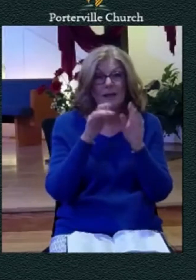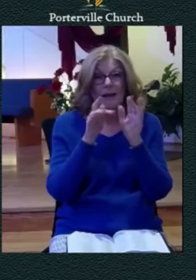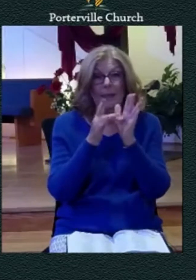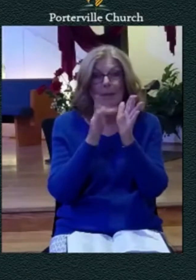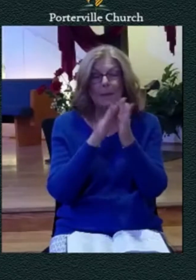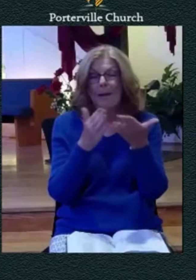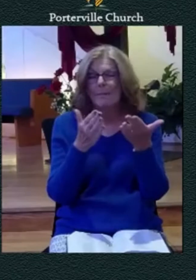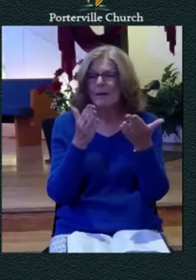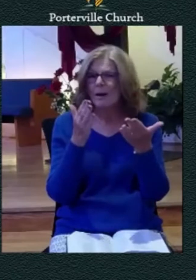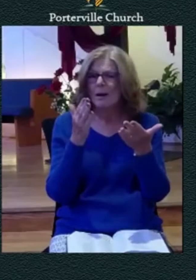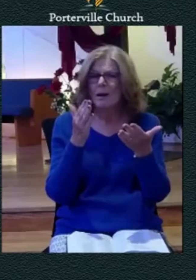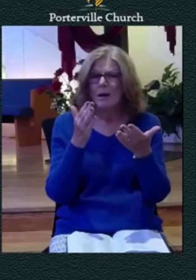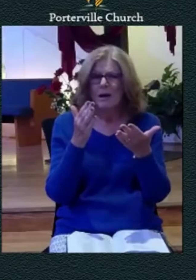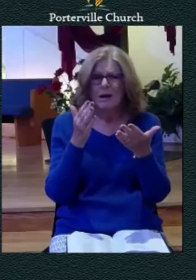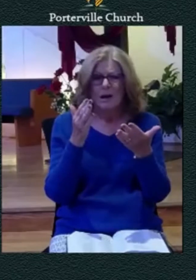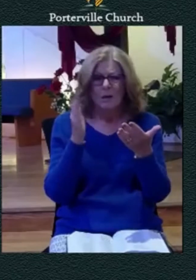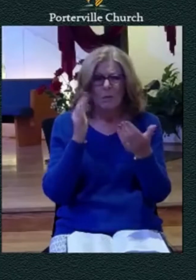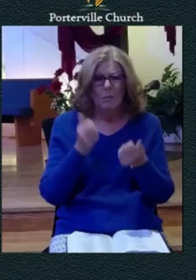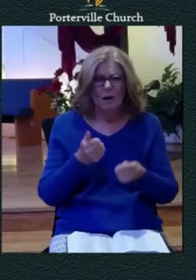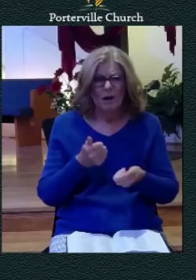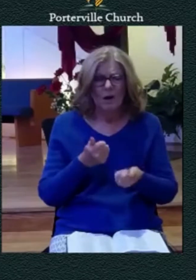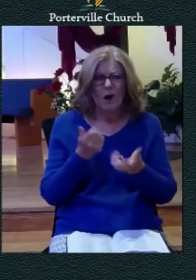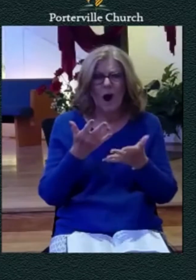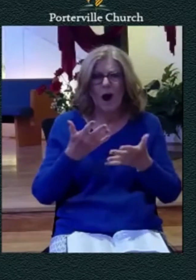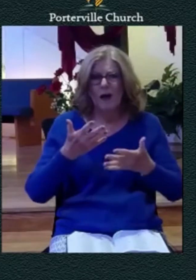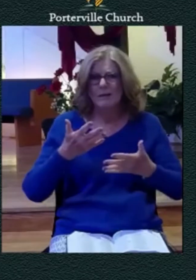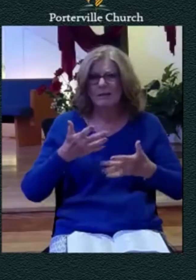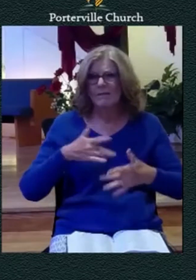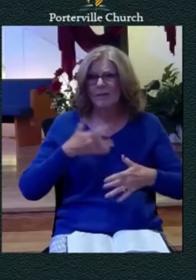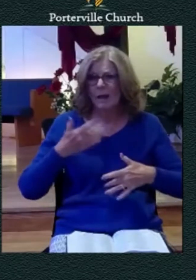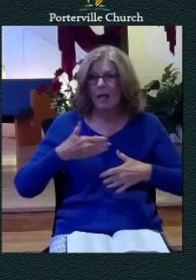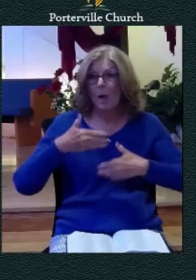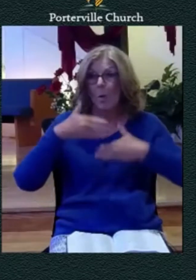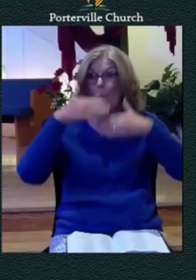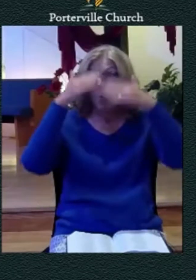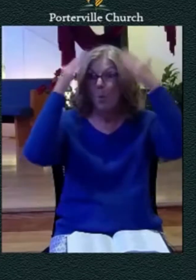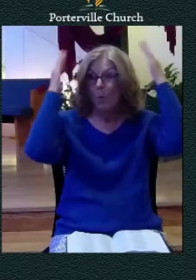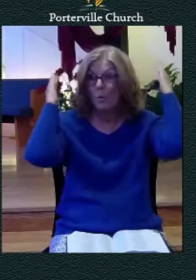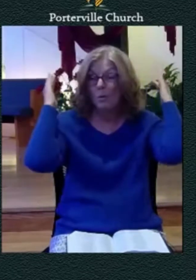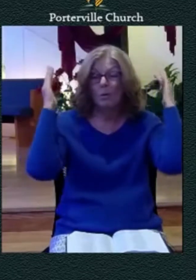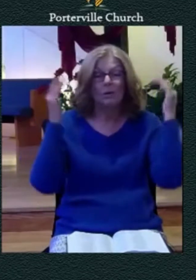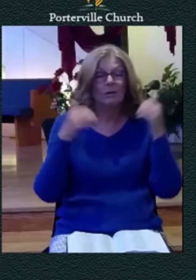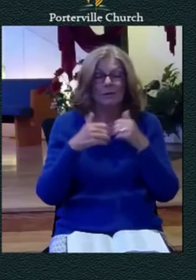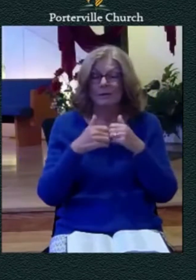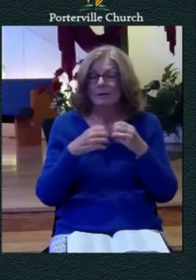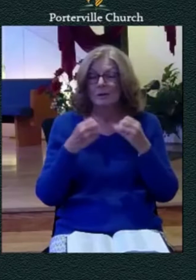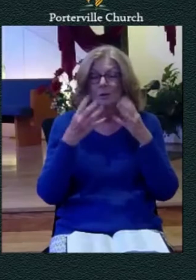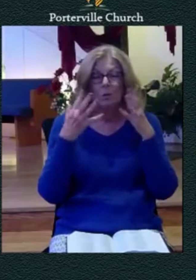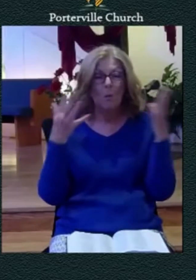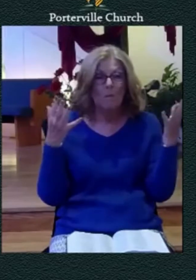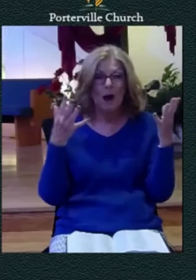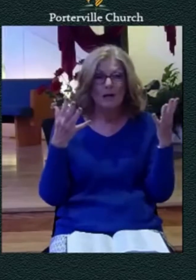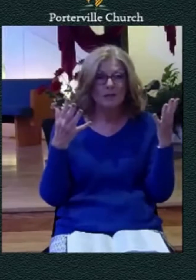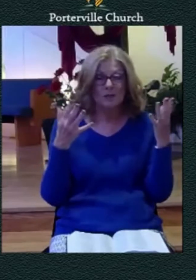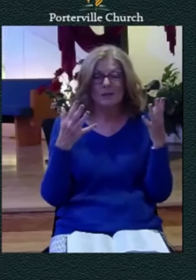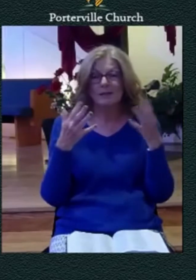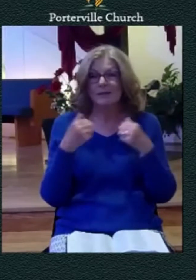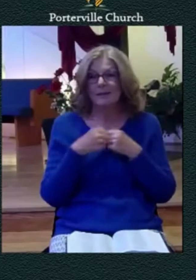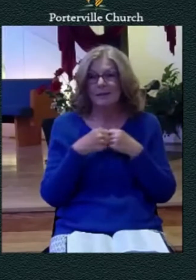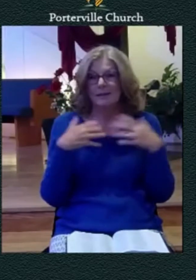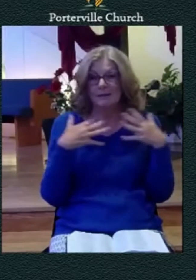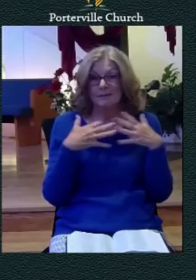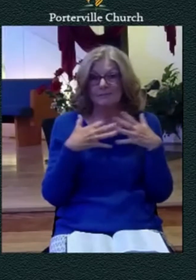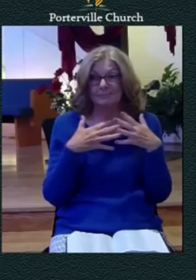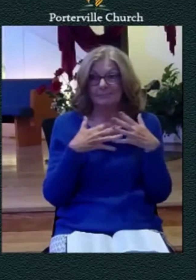overwhelm here now mind you the great danger here which i think